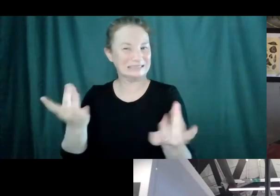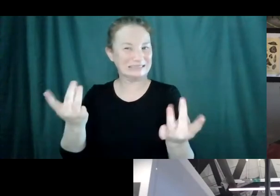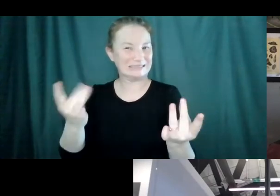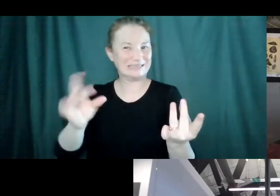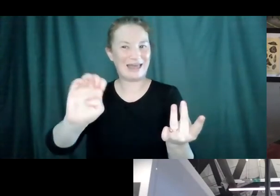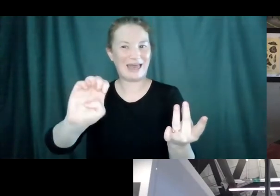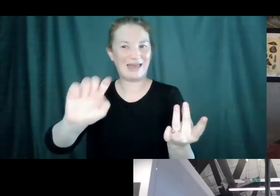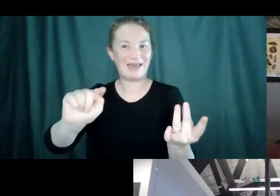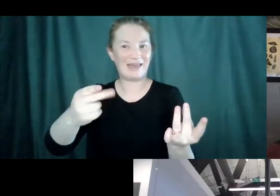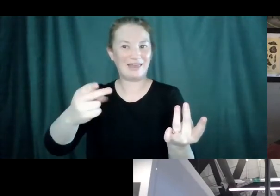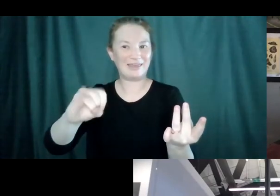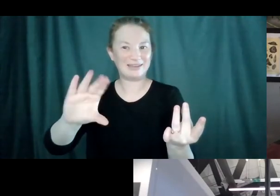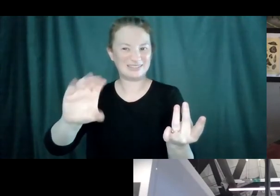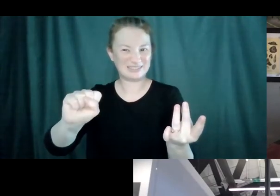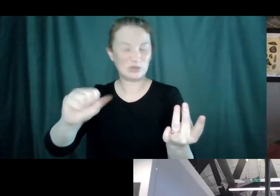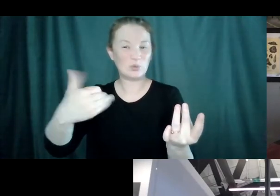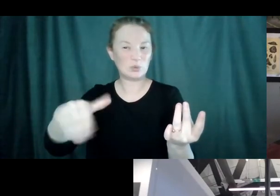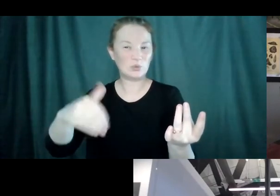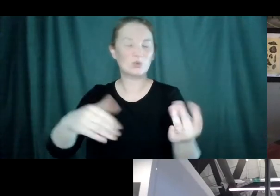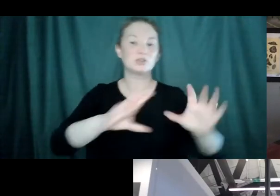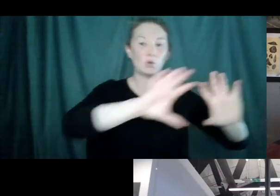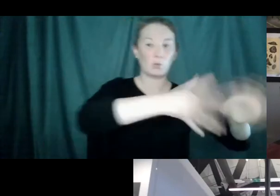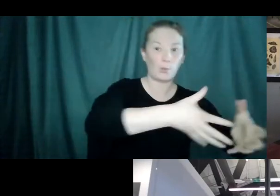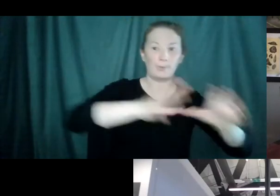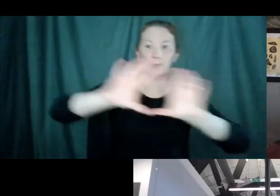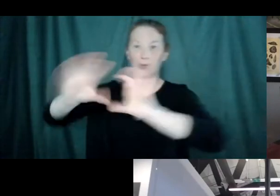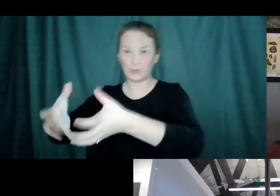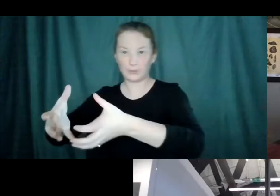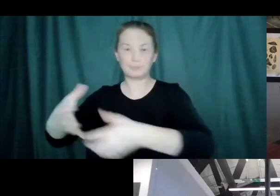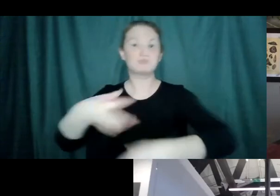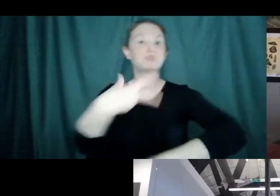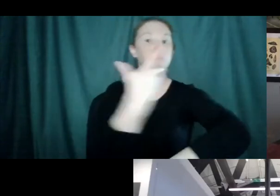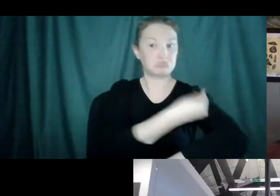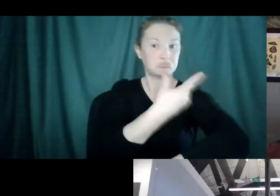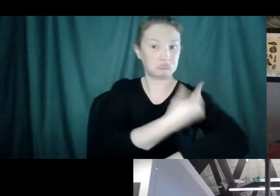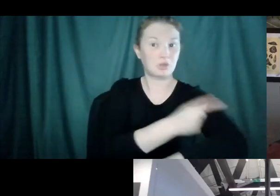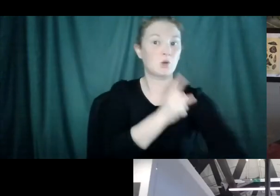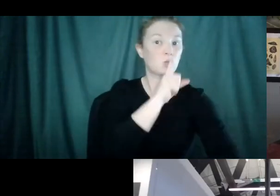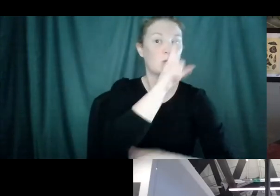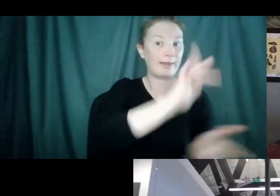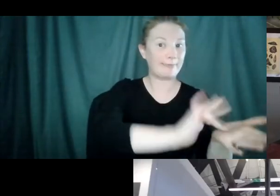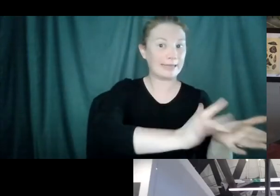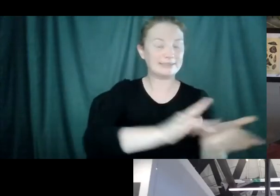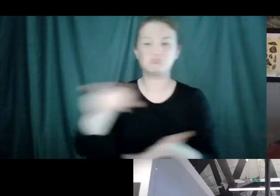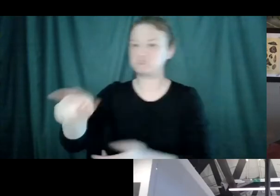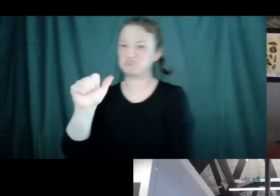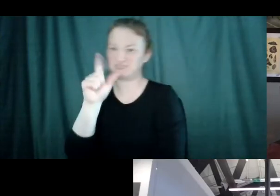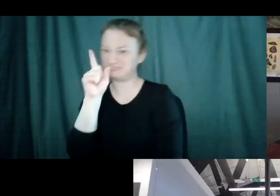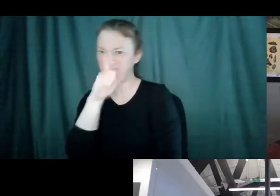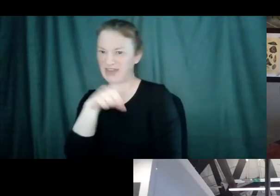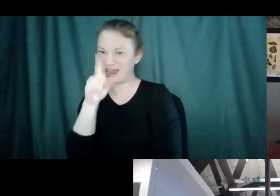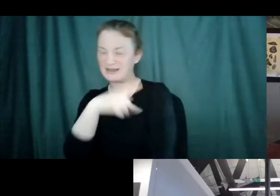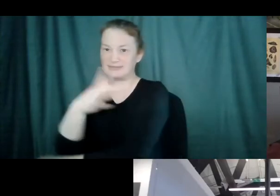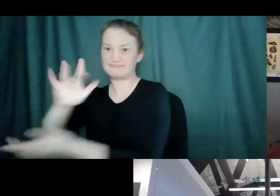then you have your test group and you look at those two for a period of at least three years and see how all of those different